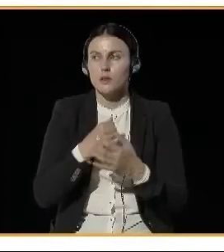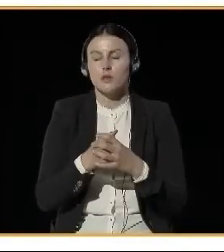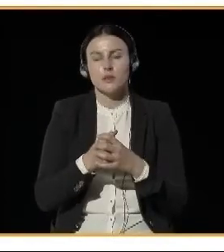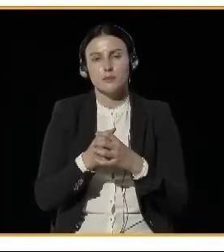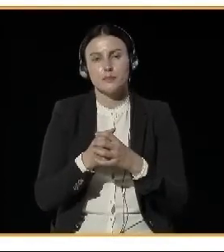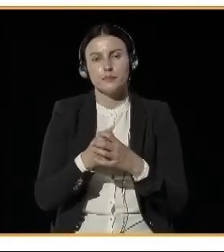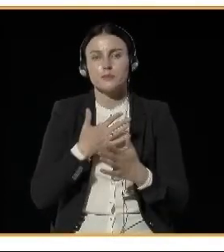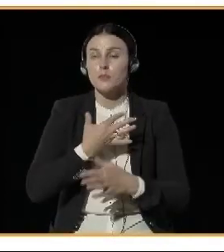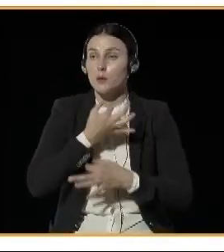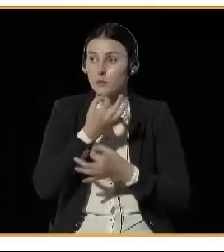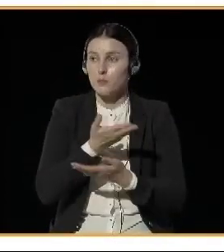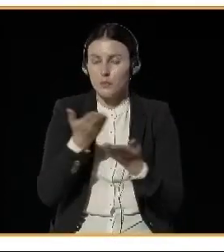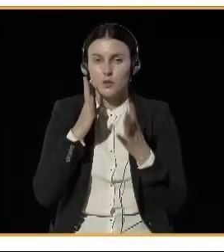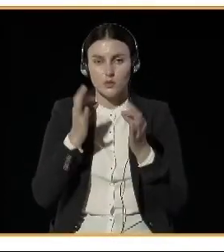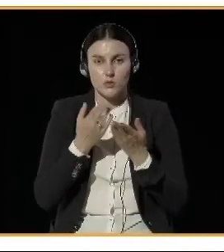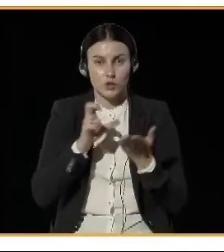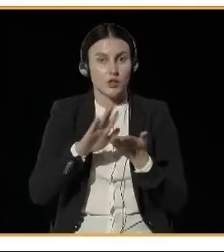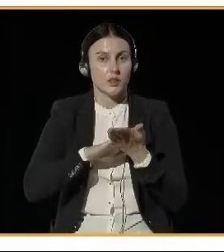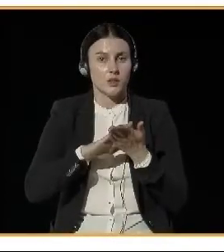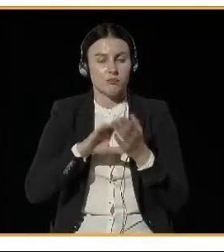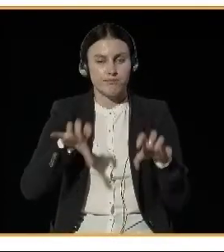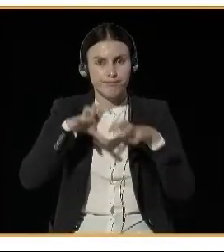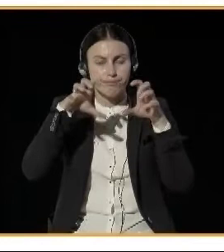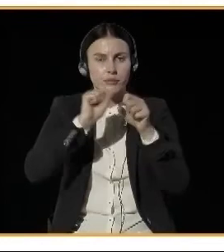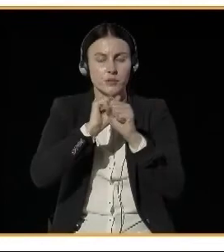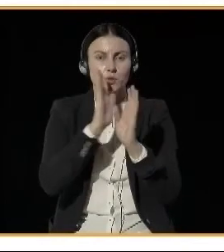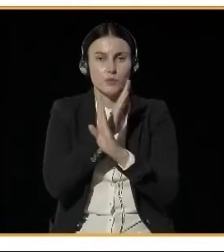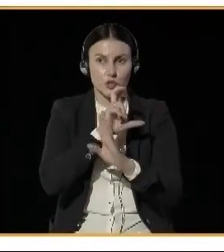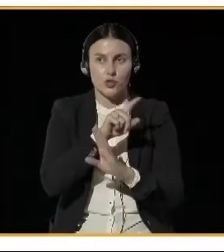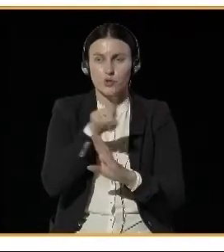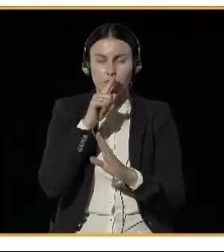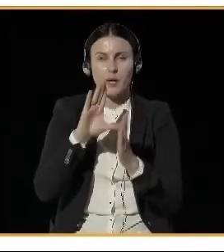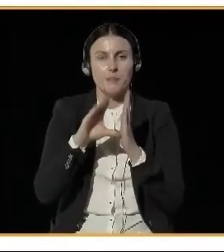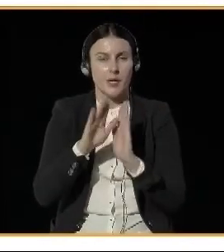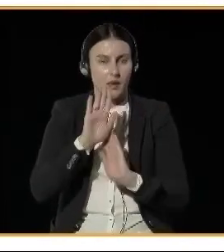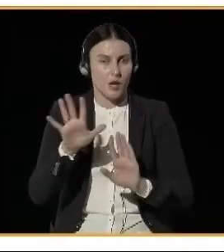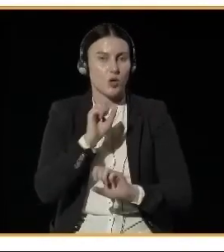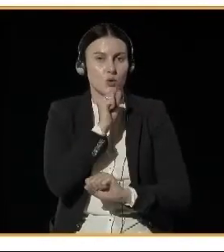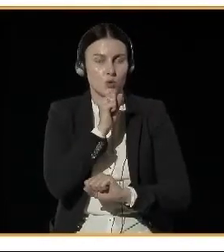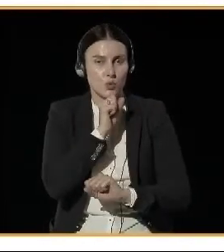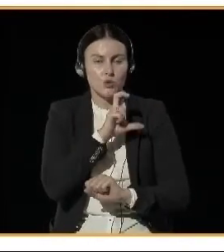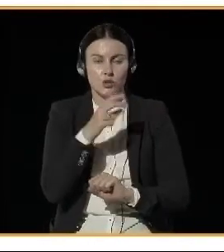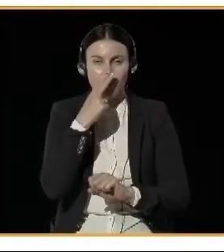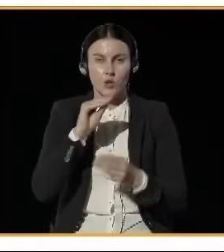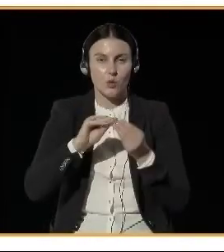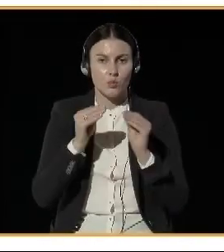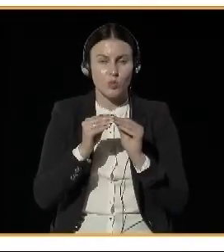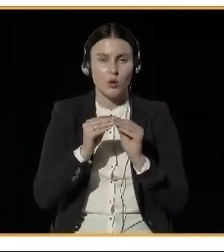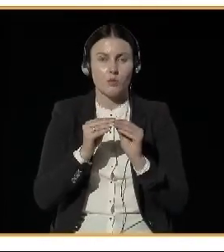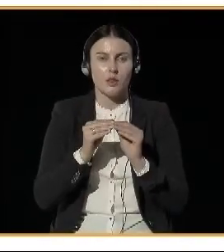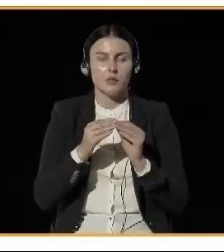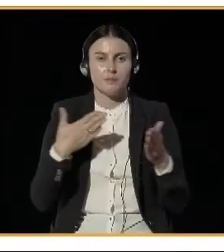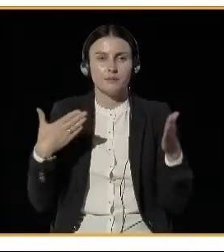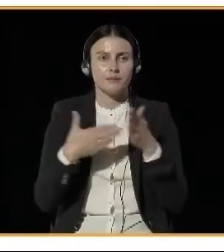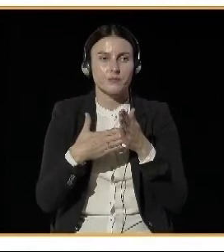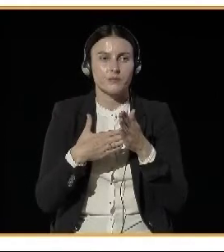you have some larger obstacles in terms of improving air quality, or maybe you already